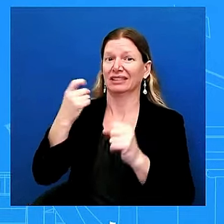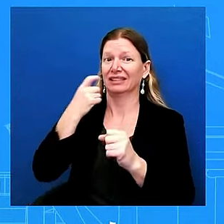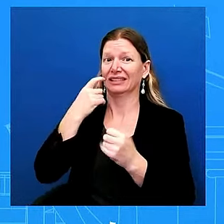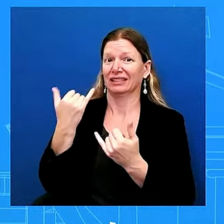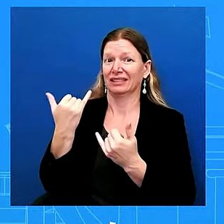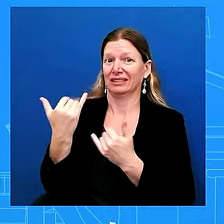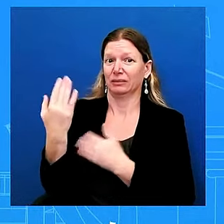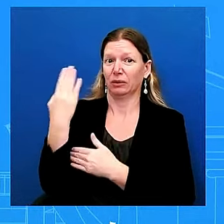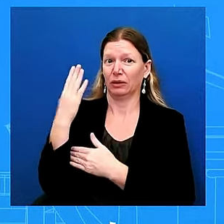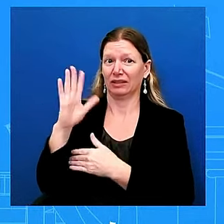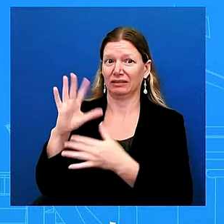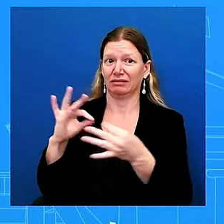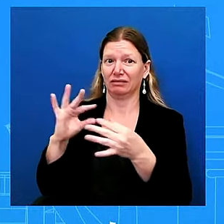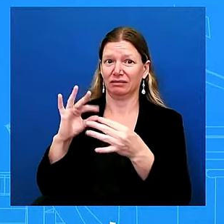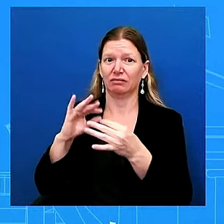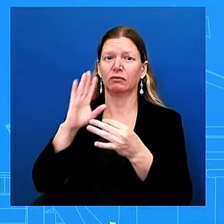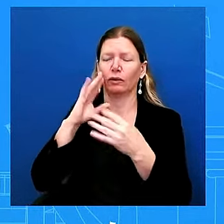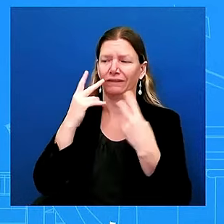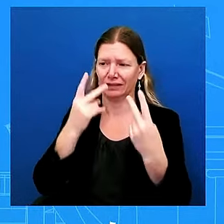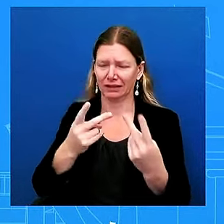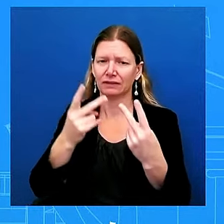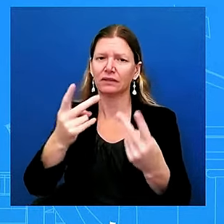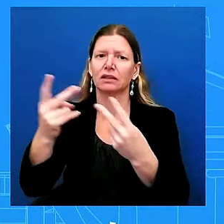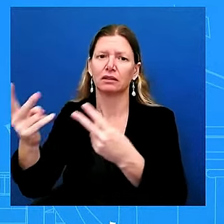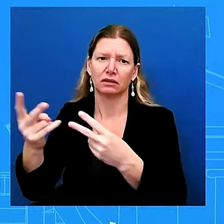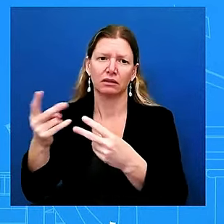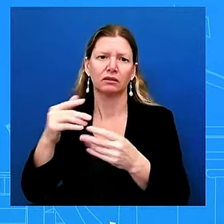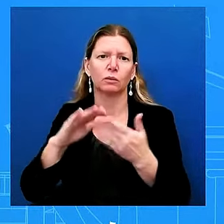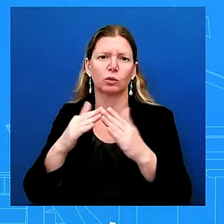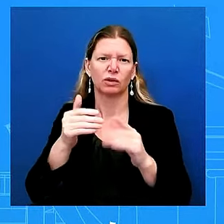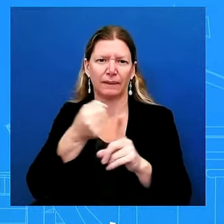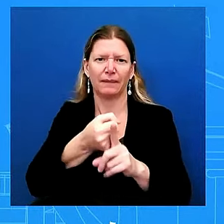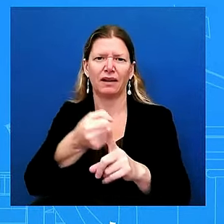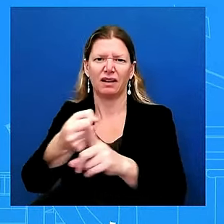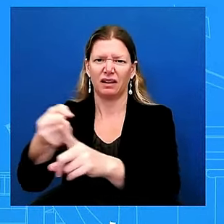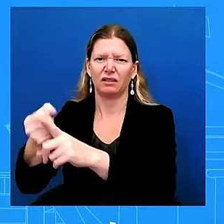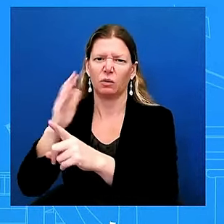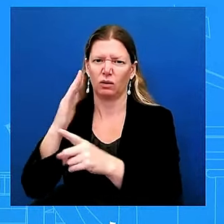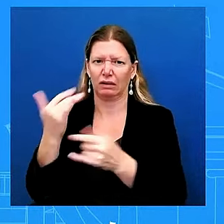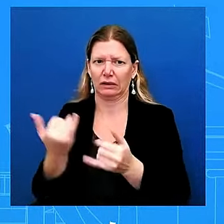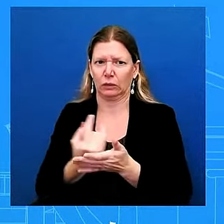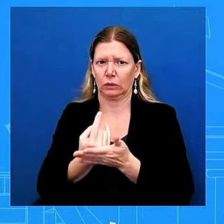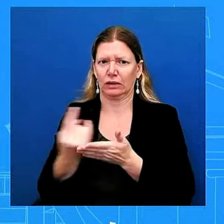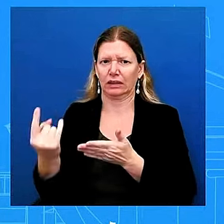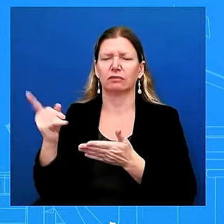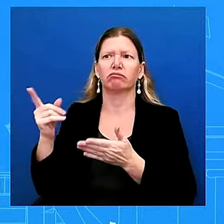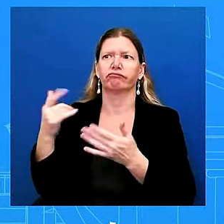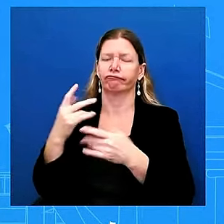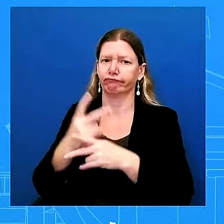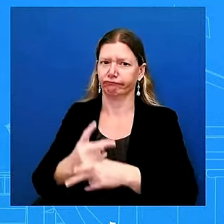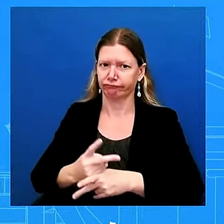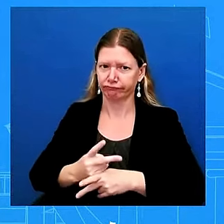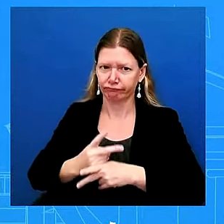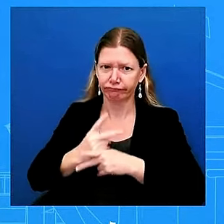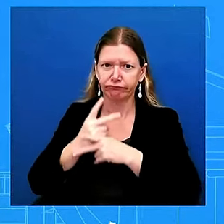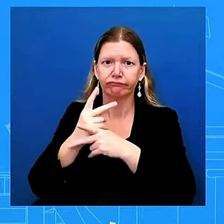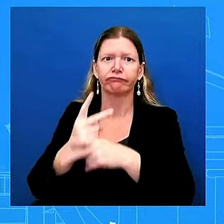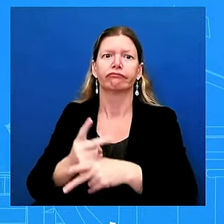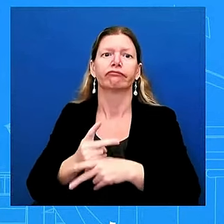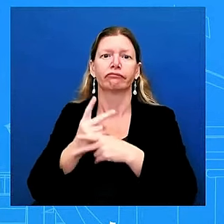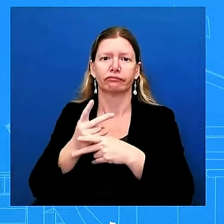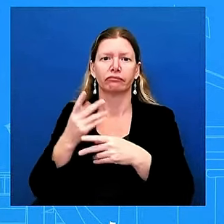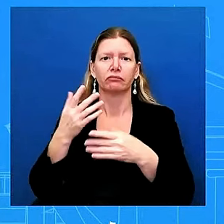caution to avoid using critical resources that is needed right now on the road uh that on the ground that people